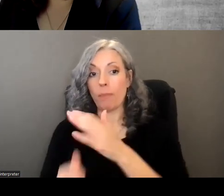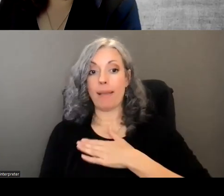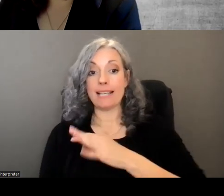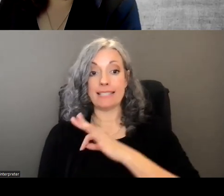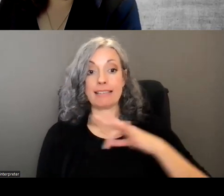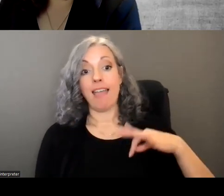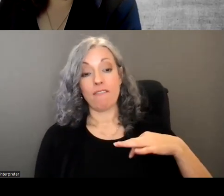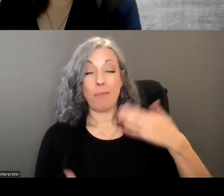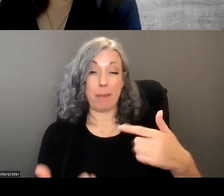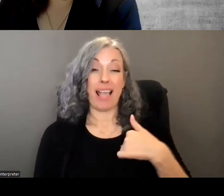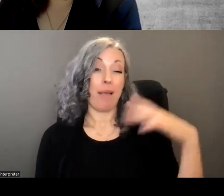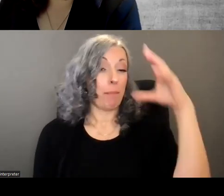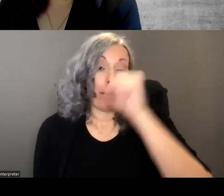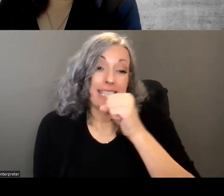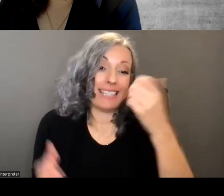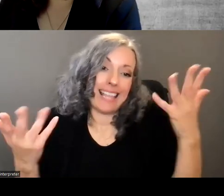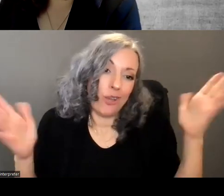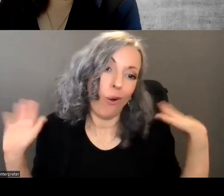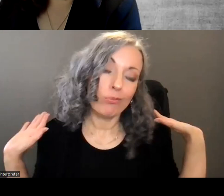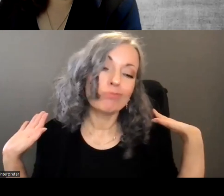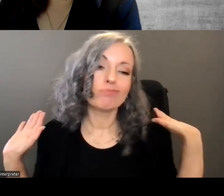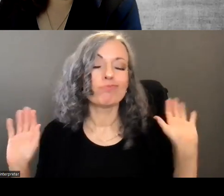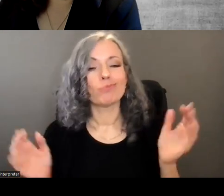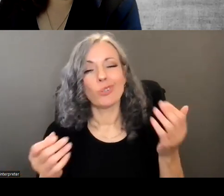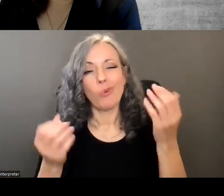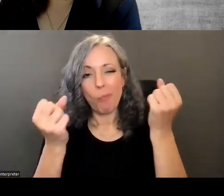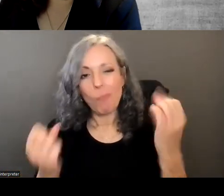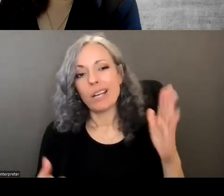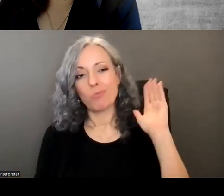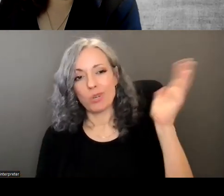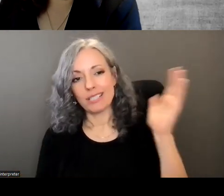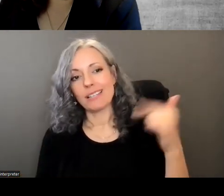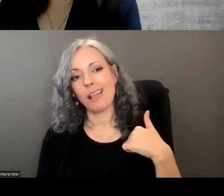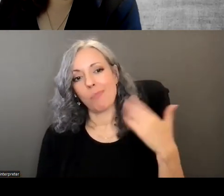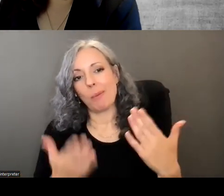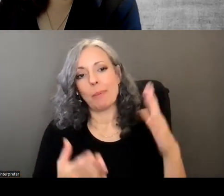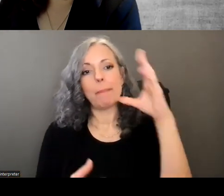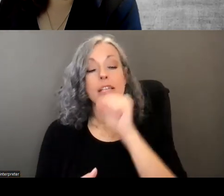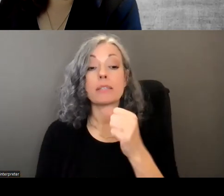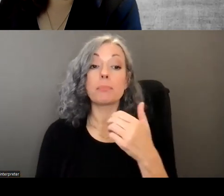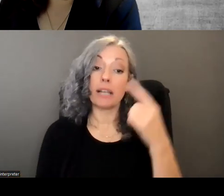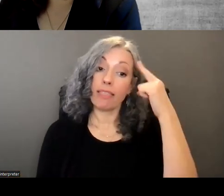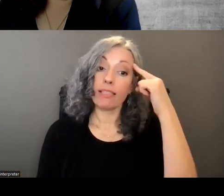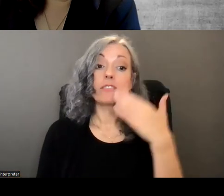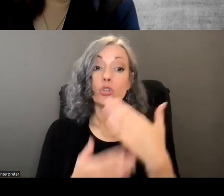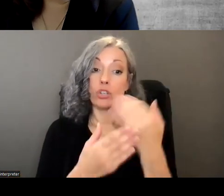just have missed it in so many of the presentations but i think it's a great idea excellent